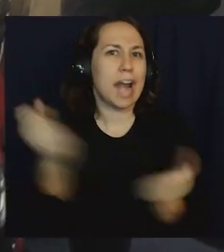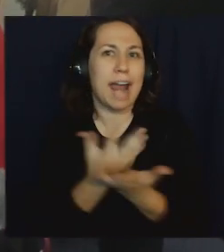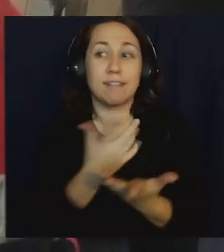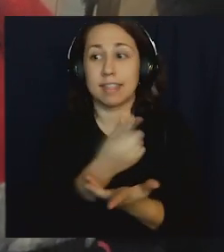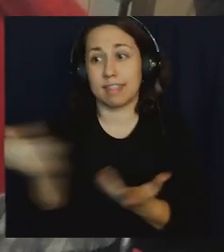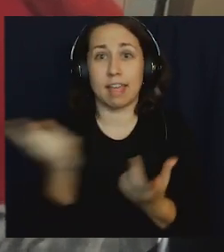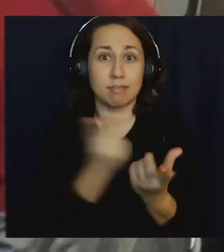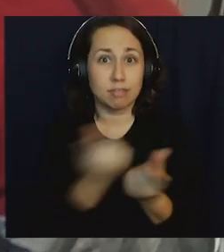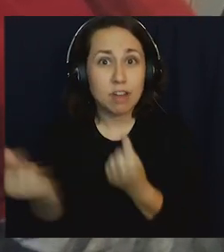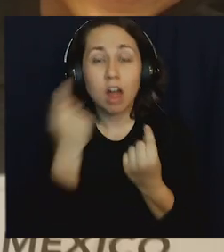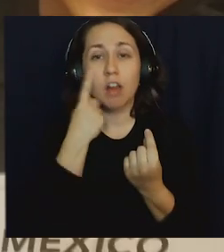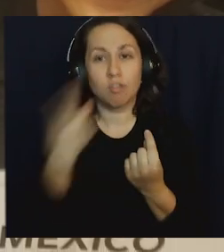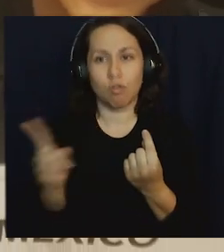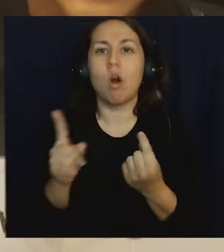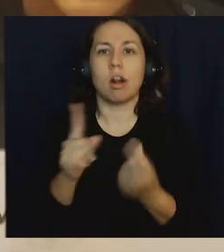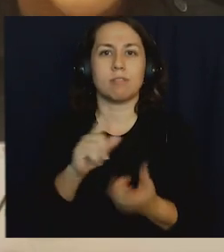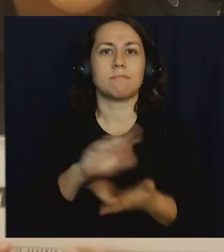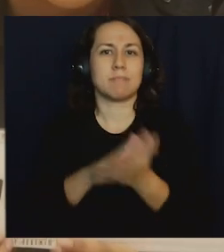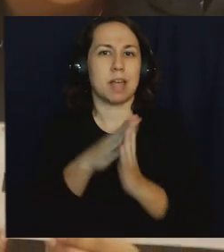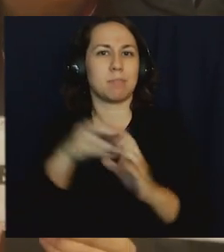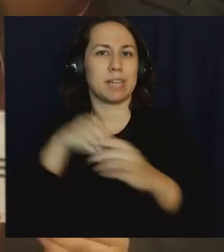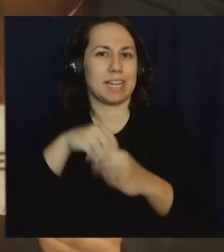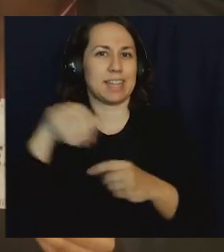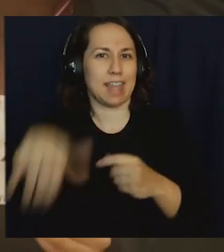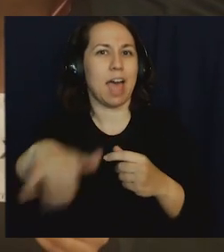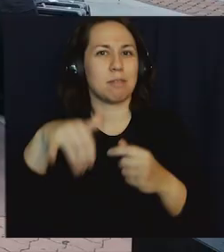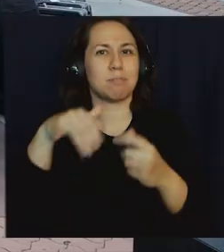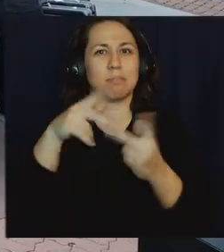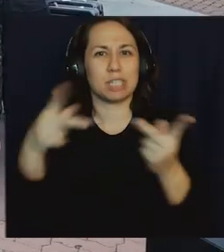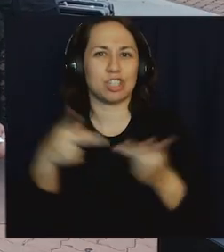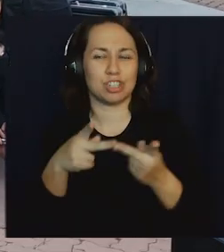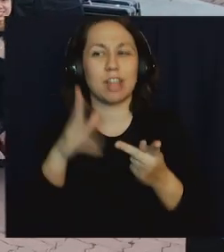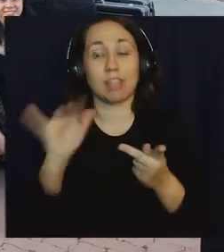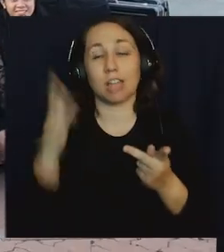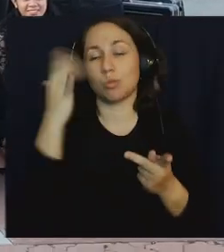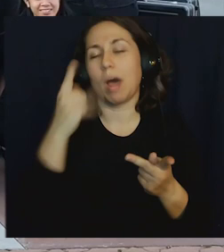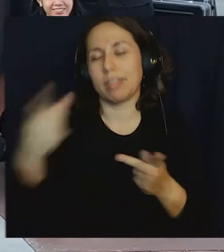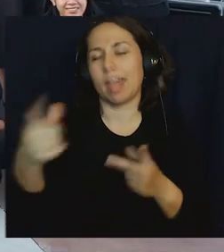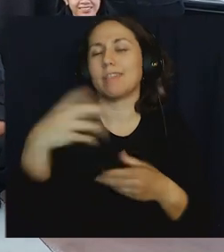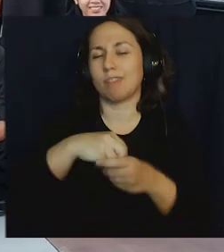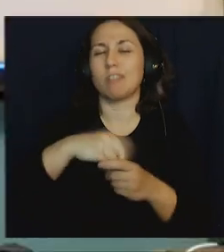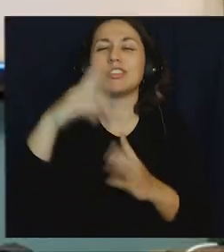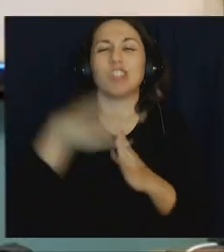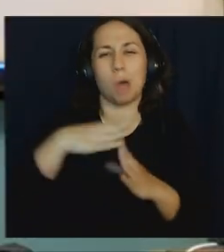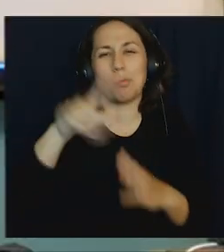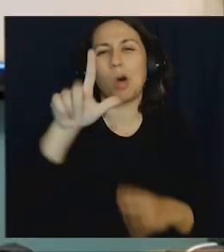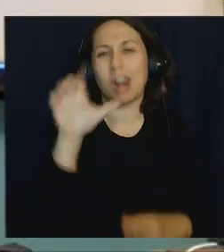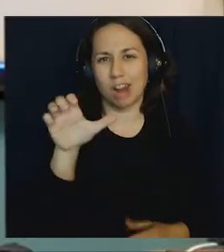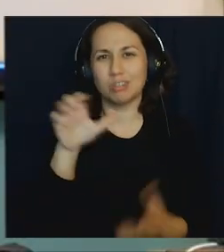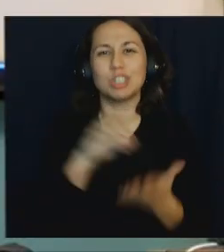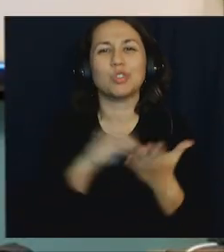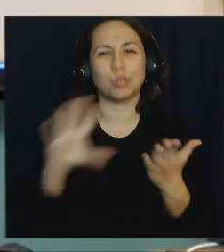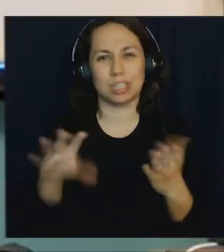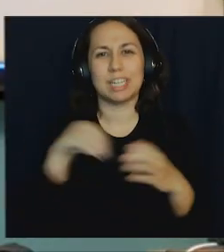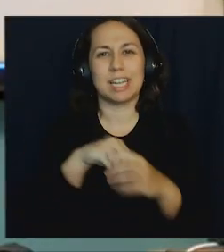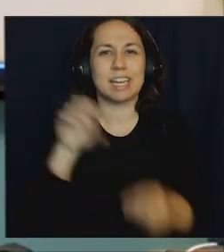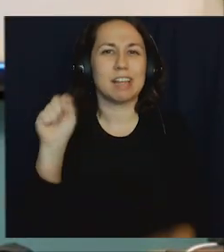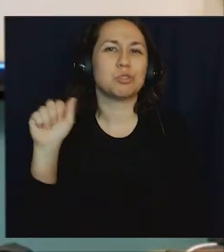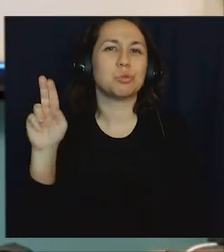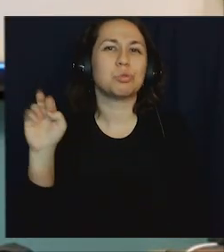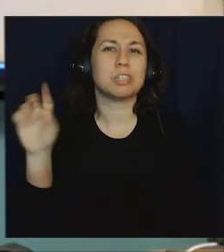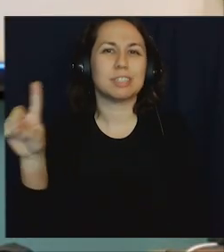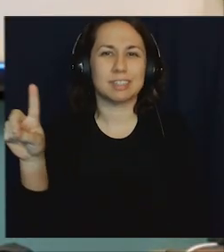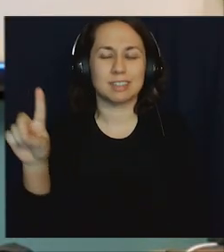they've done to get themselves in this position. Hence, that's why they are amongst the top 100 students in